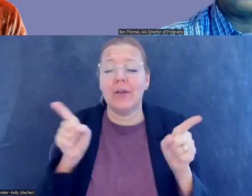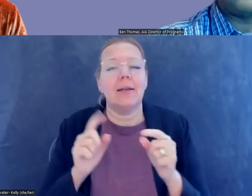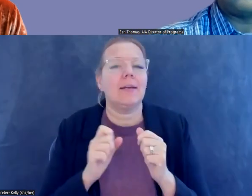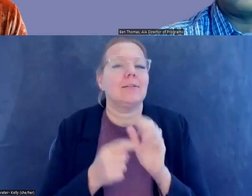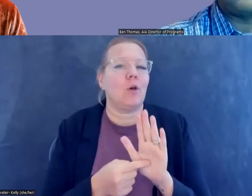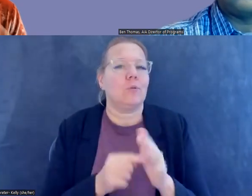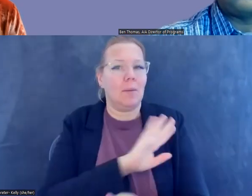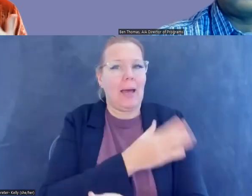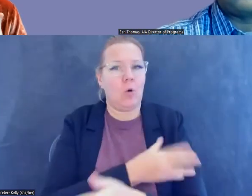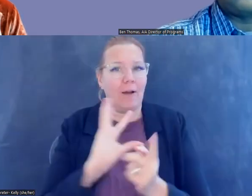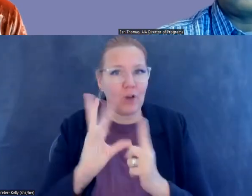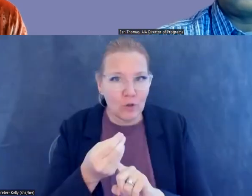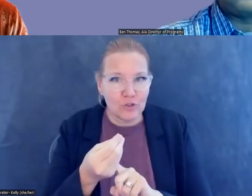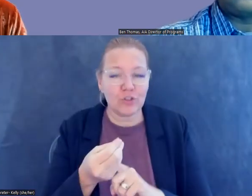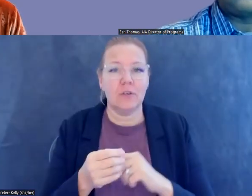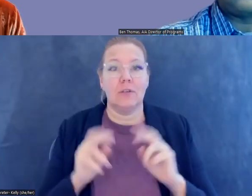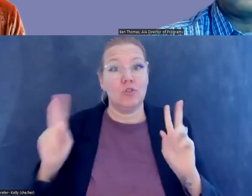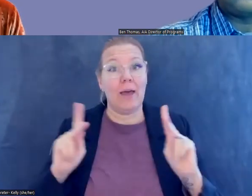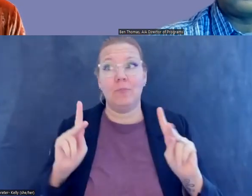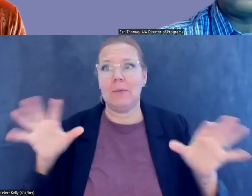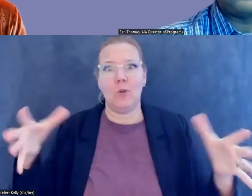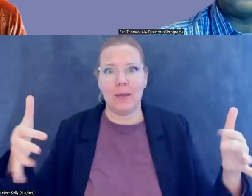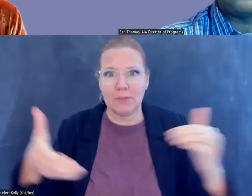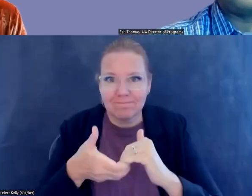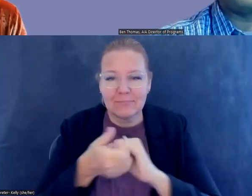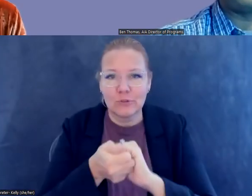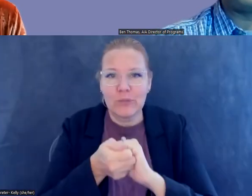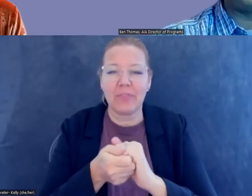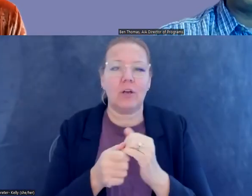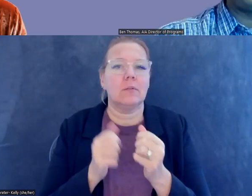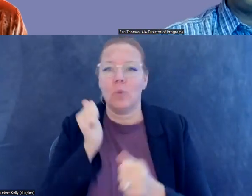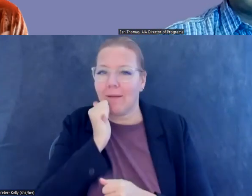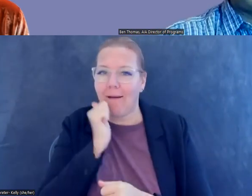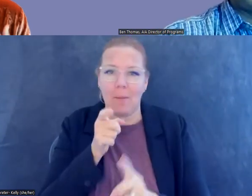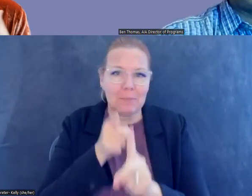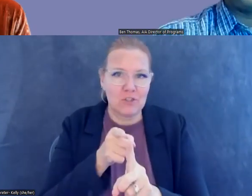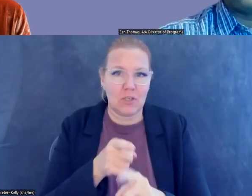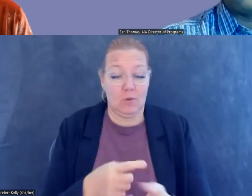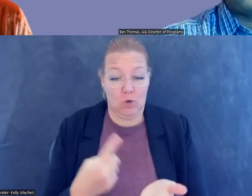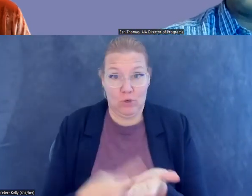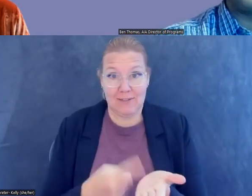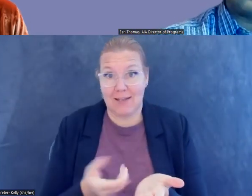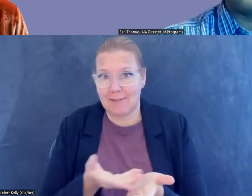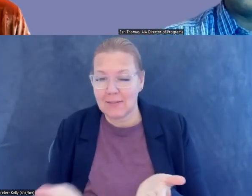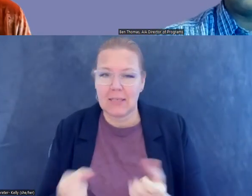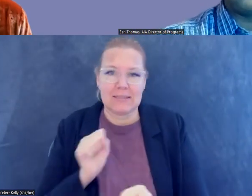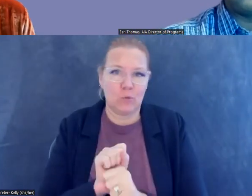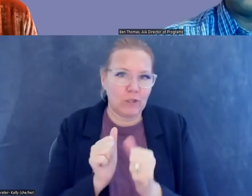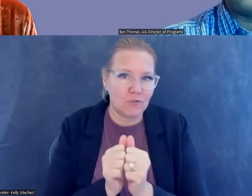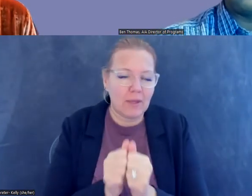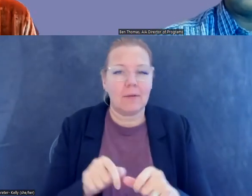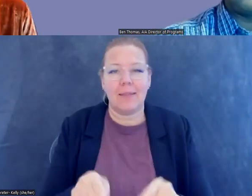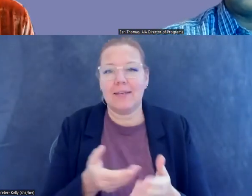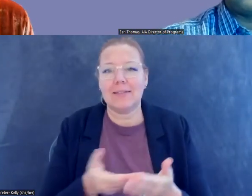culture, um, to bring people together in a common mission. And when you're talking about these things and working together on these things,